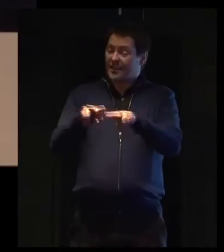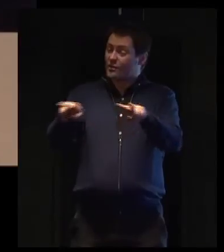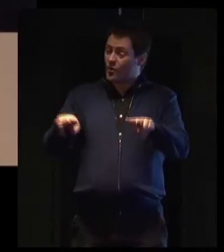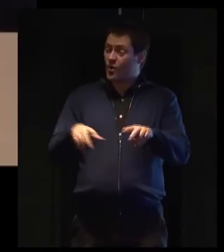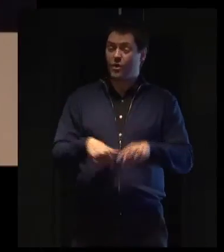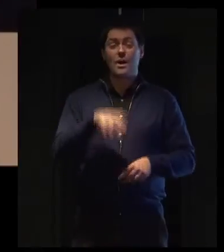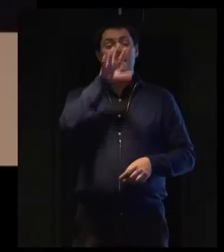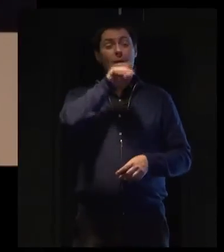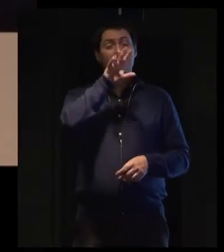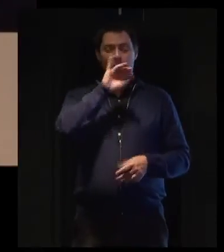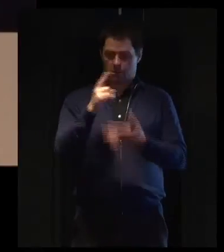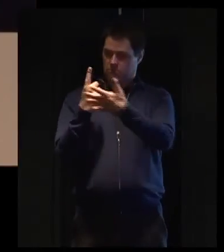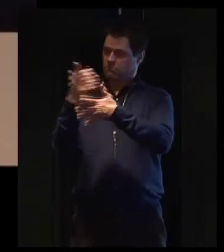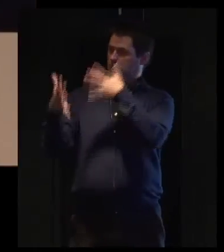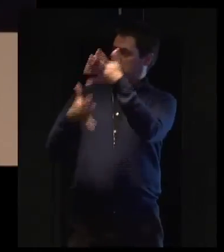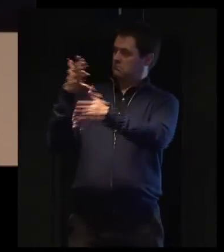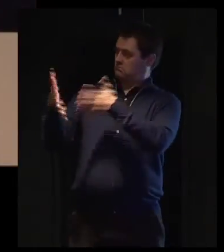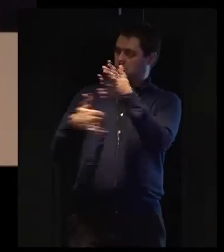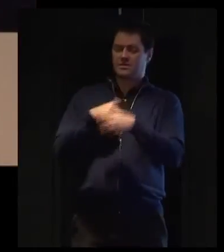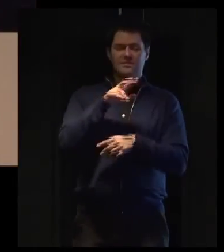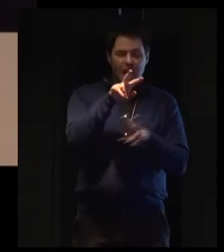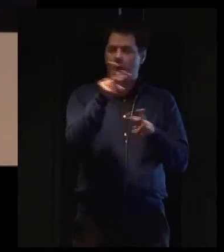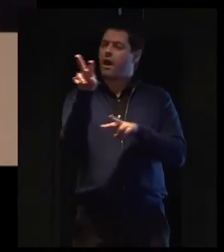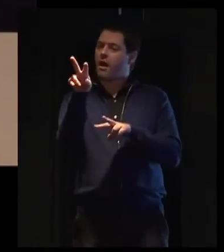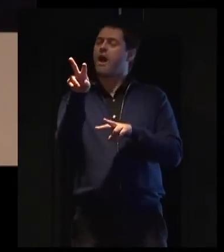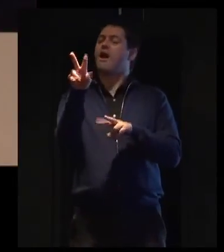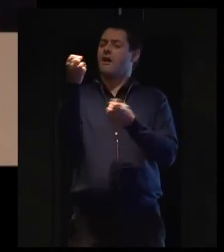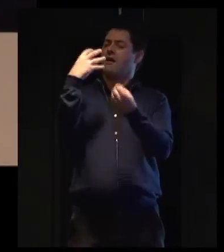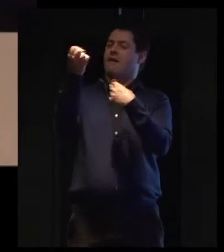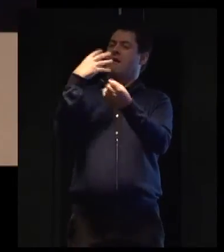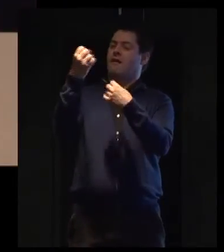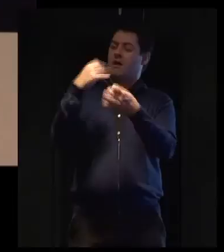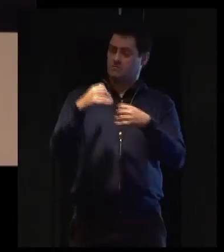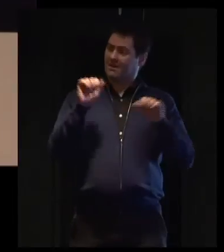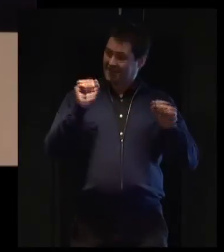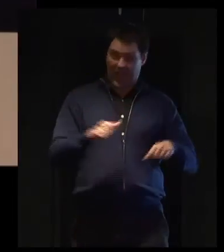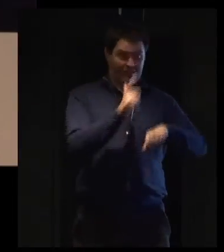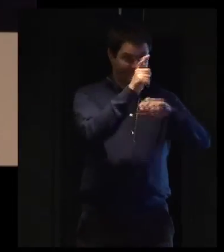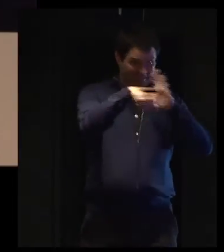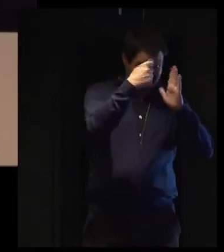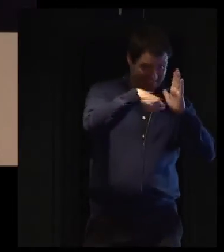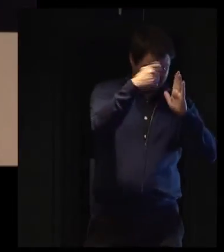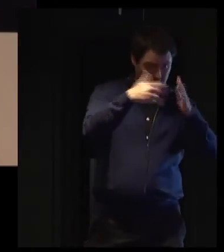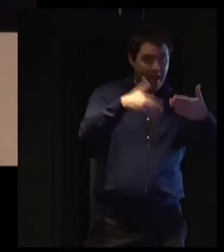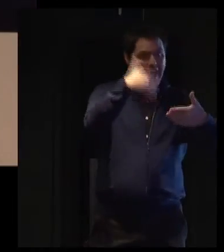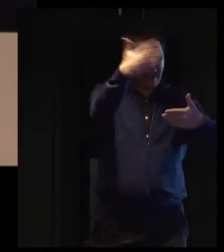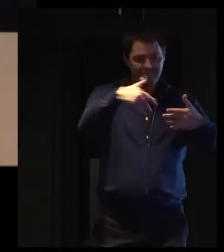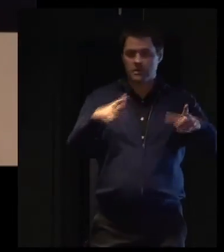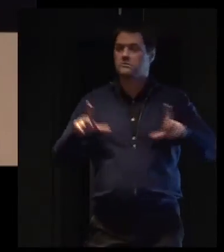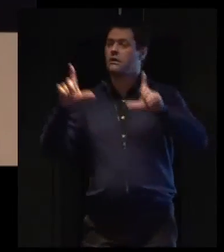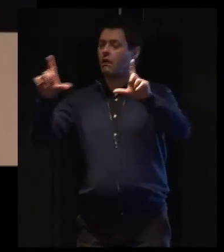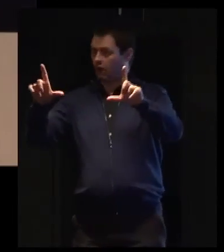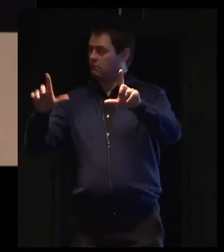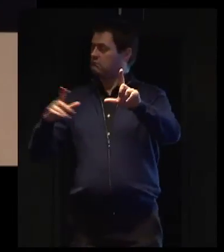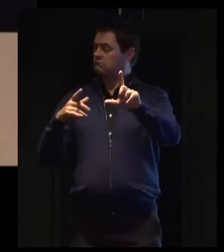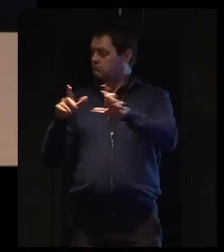video services that they provide. Something that can be added after the event. Also the same as adding subtitles and